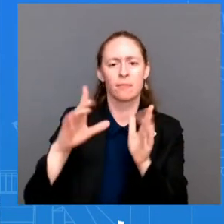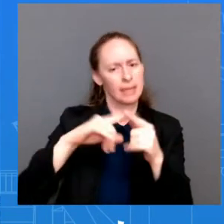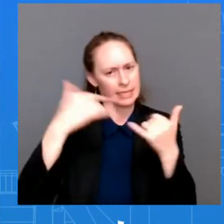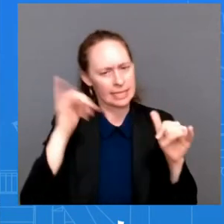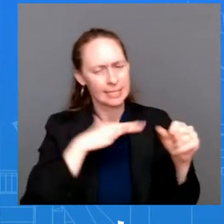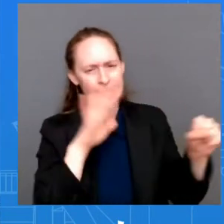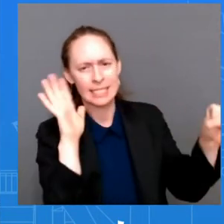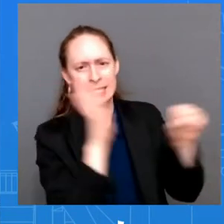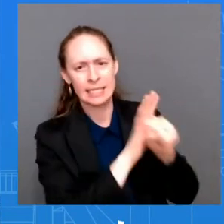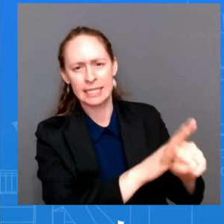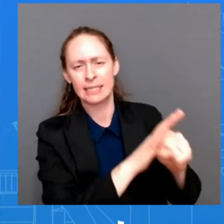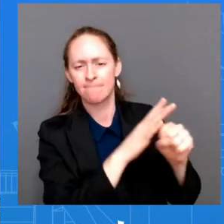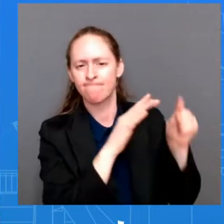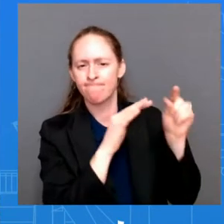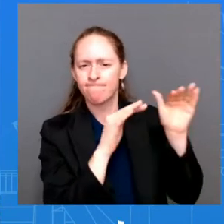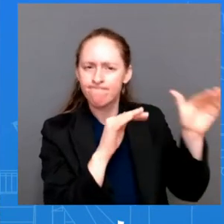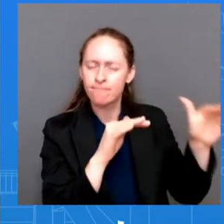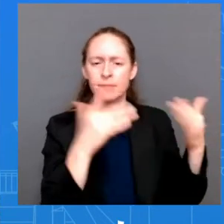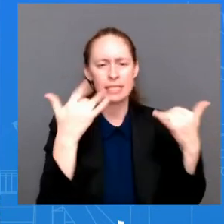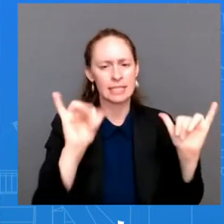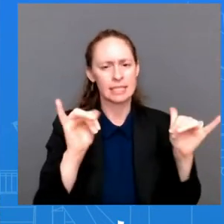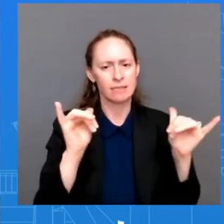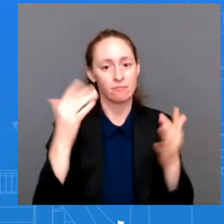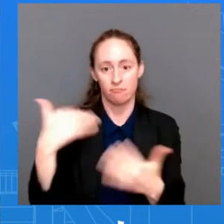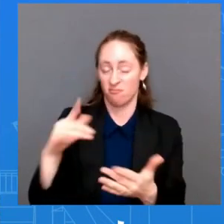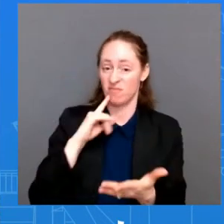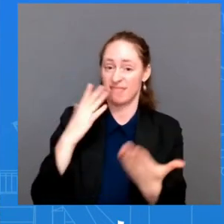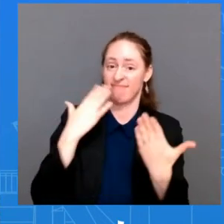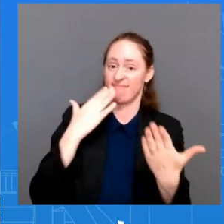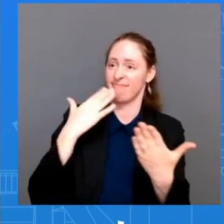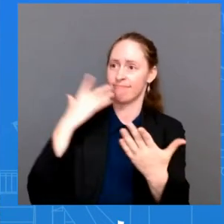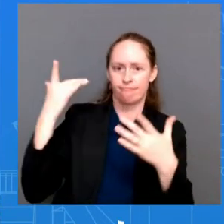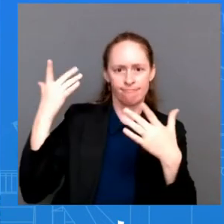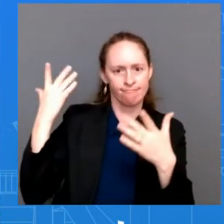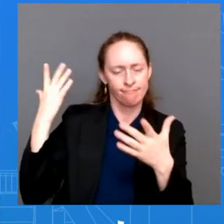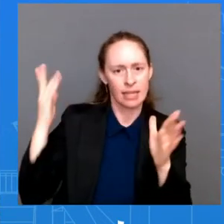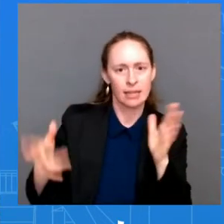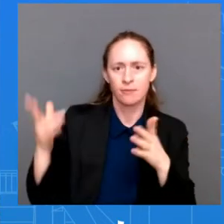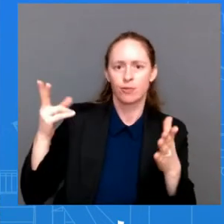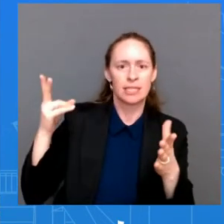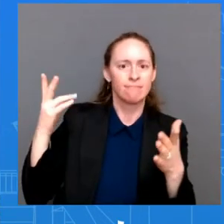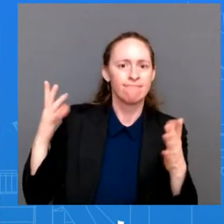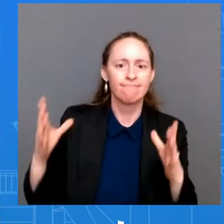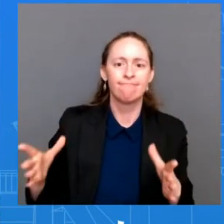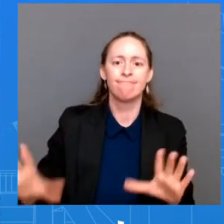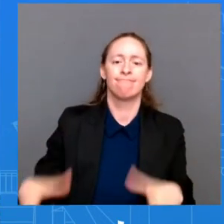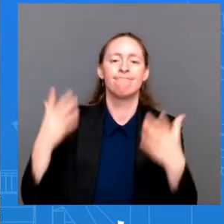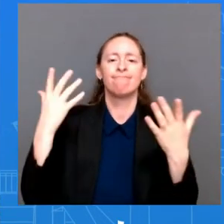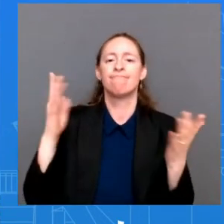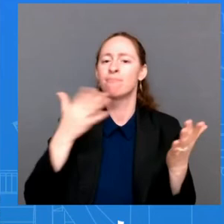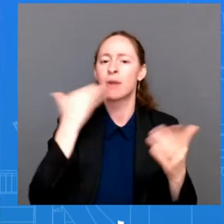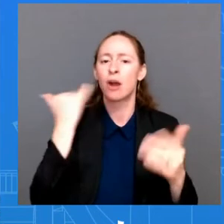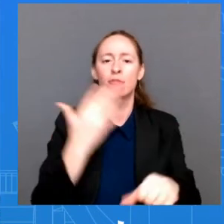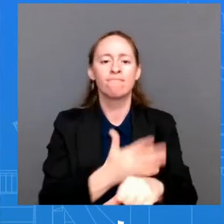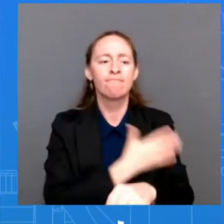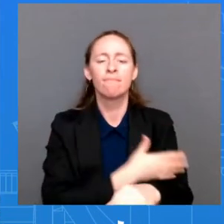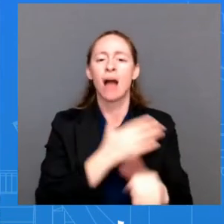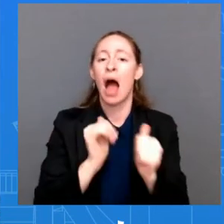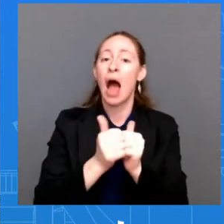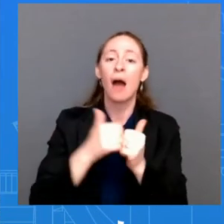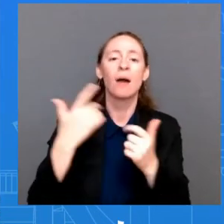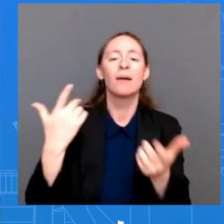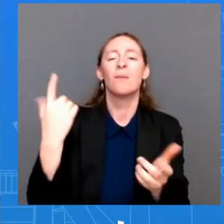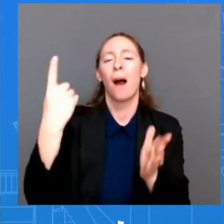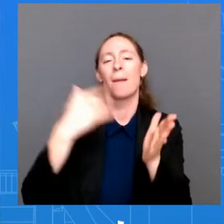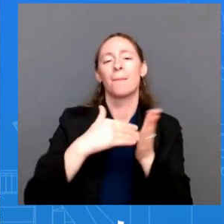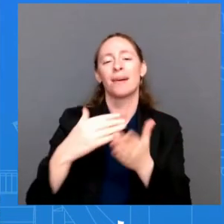impacts on American families. He is releasing one million barrels of oil a day from the Strategic Petroleum Reserve,